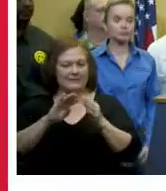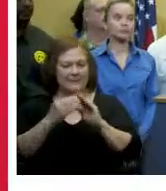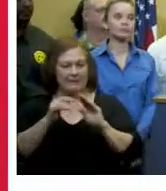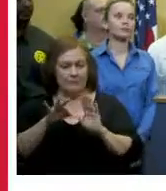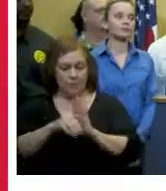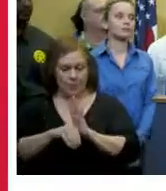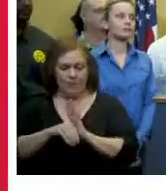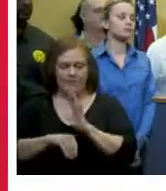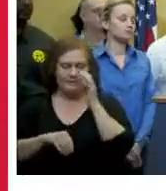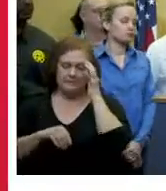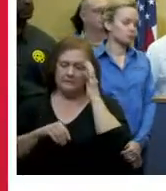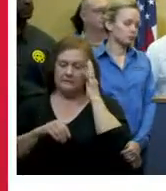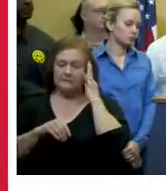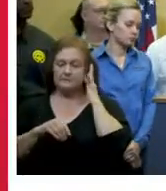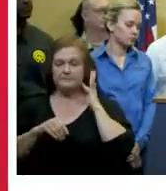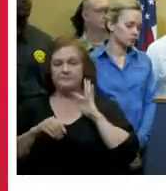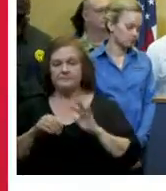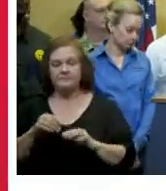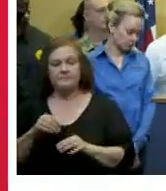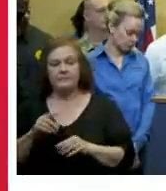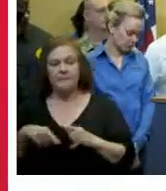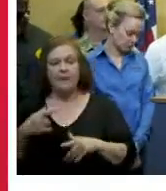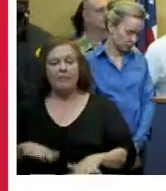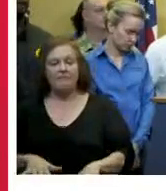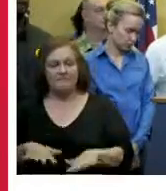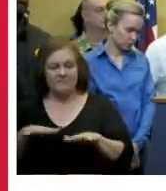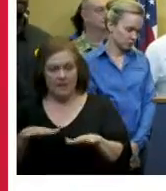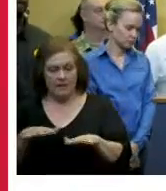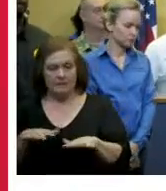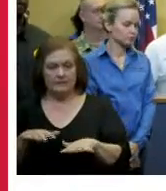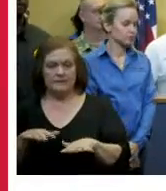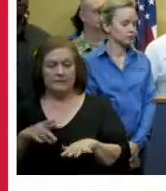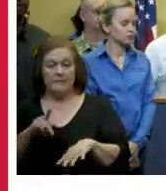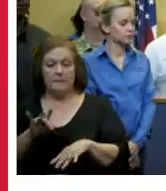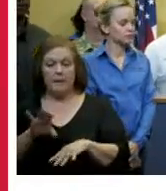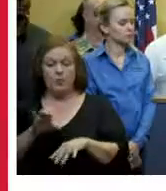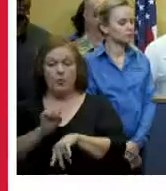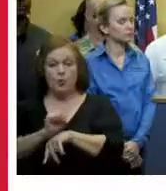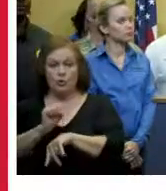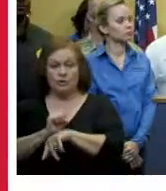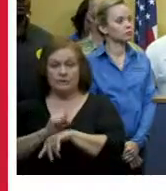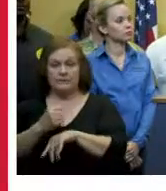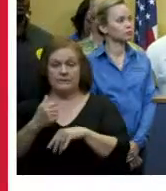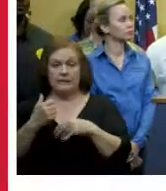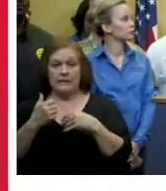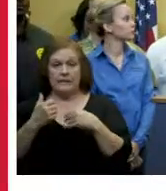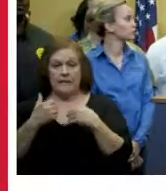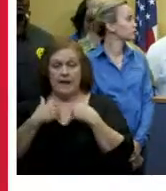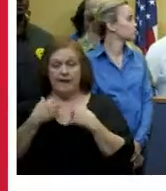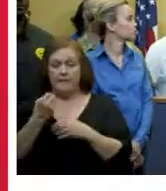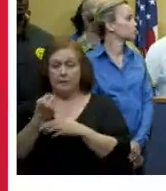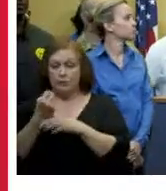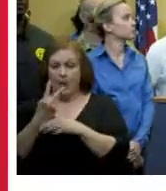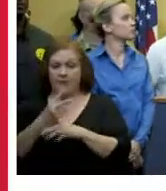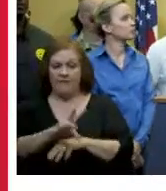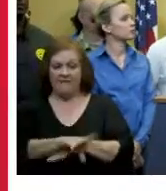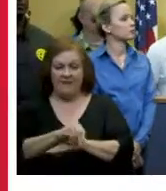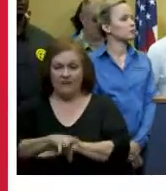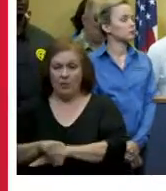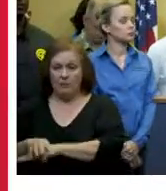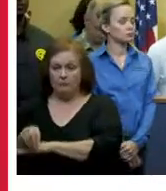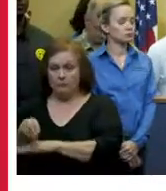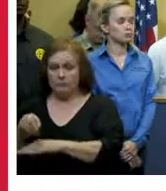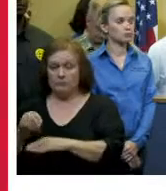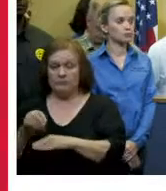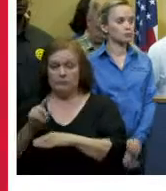very quickly on the flood response side the department of public works has 12 vacuum trucks responding right now to